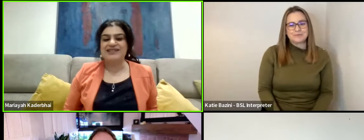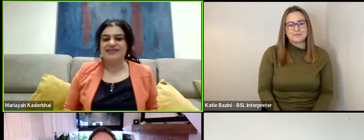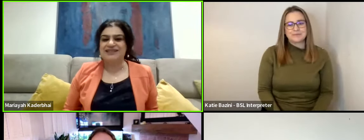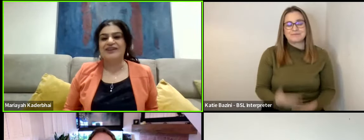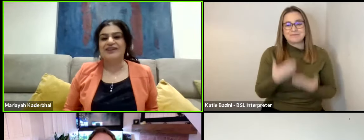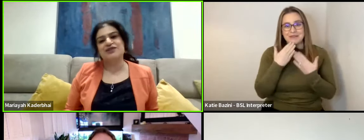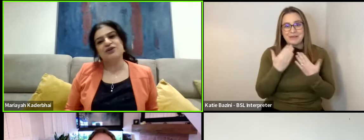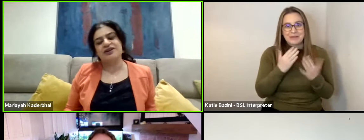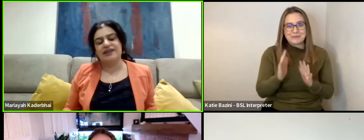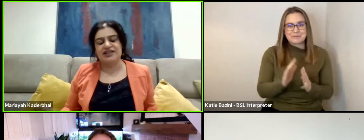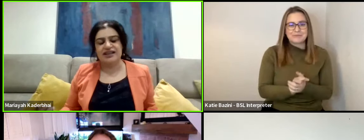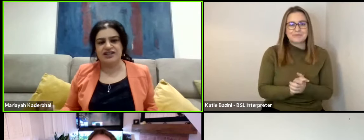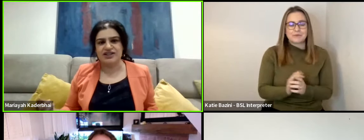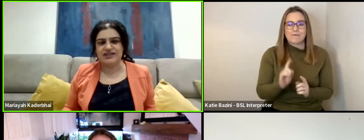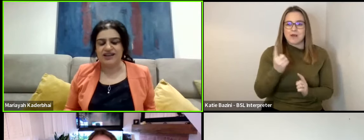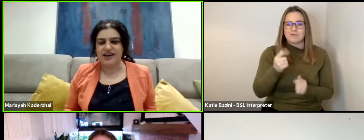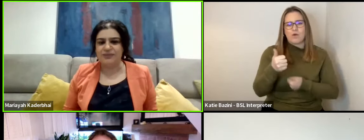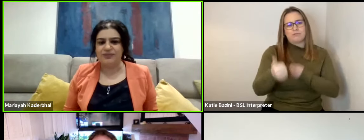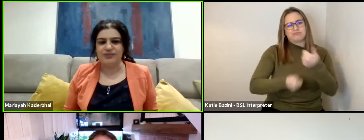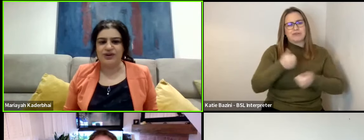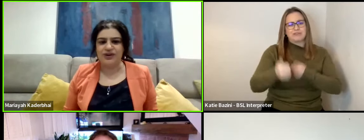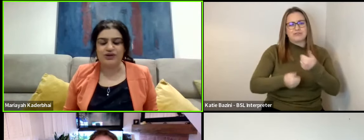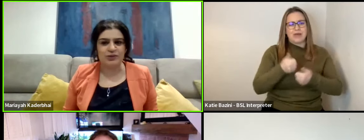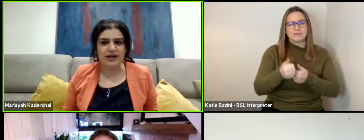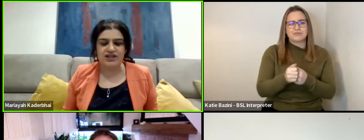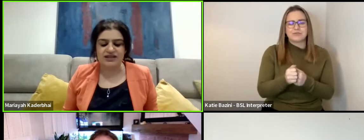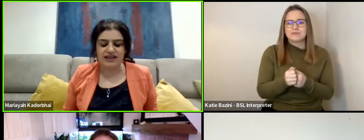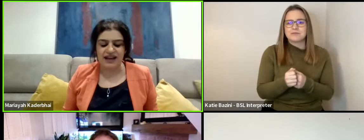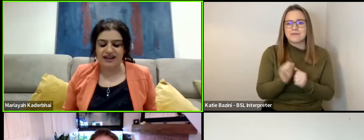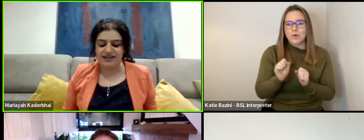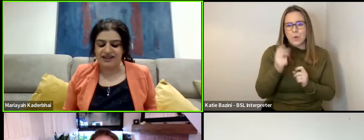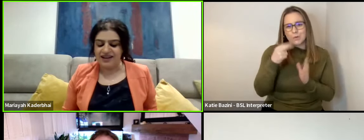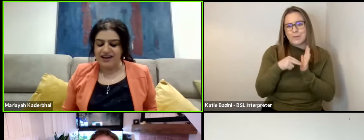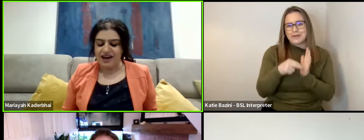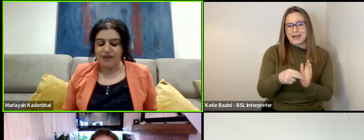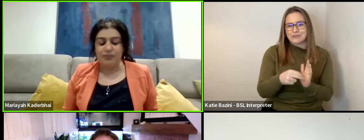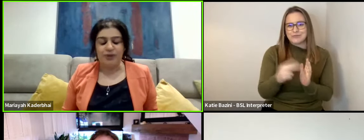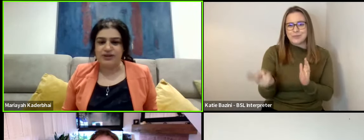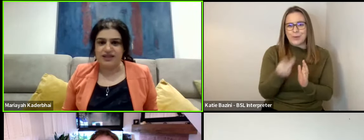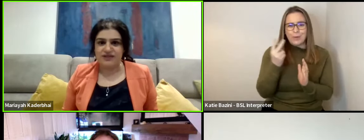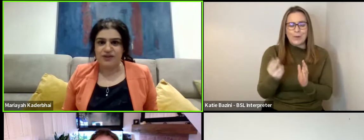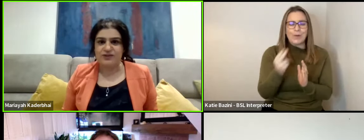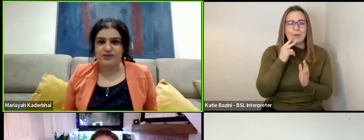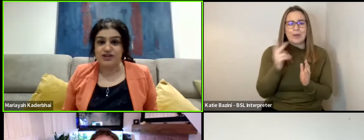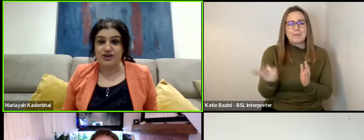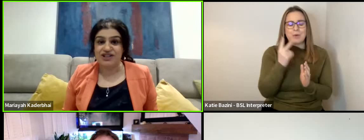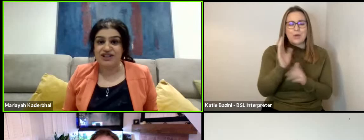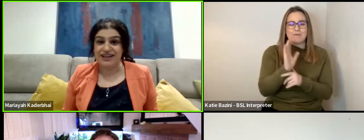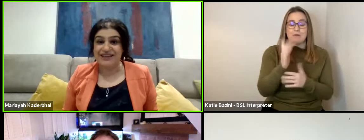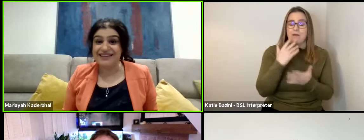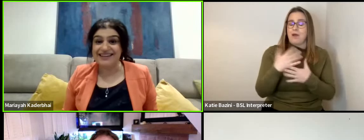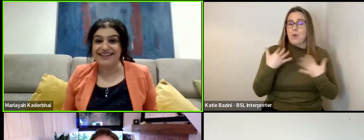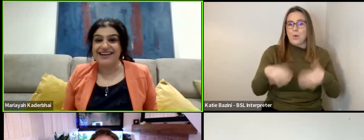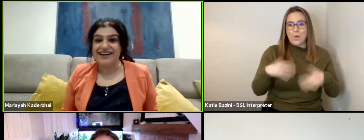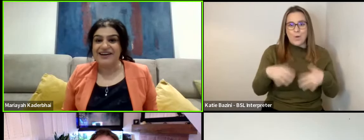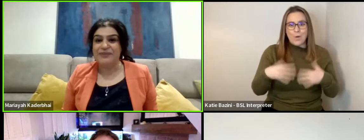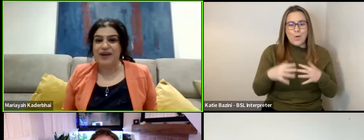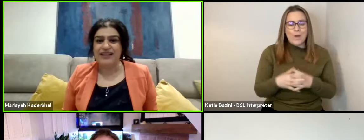First of all, congratulations on your nominations and both these films are astonishing.